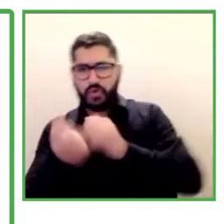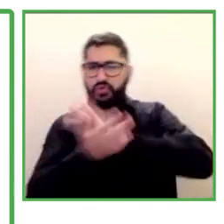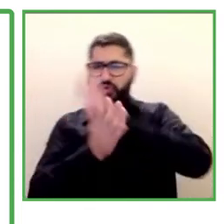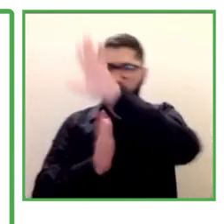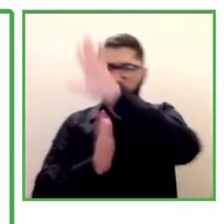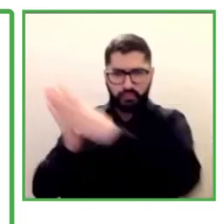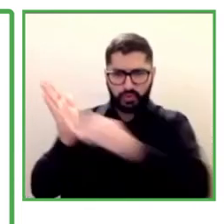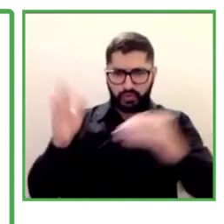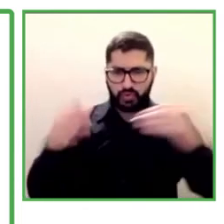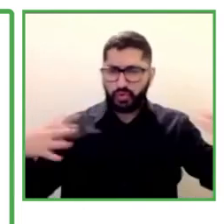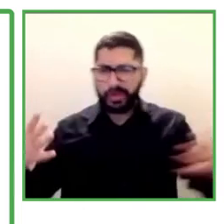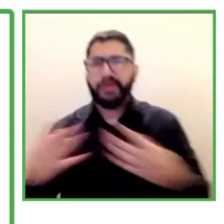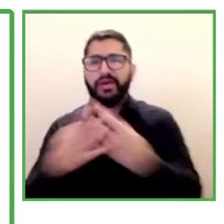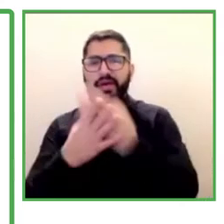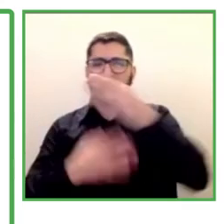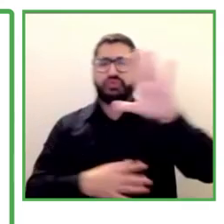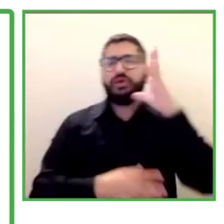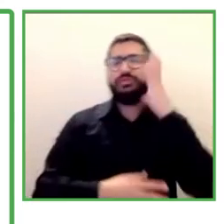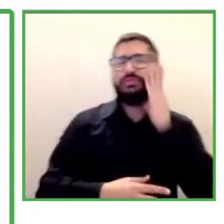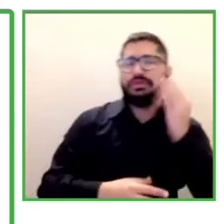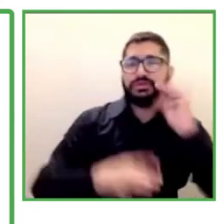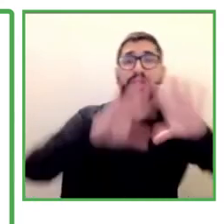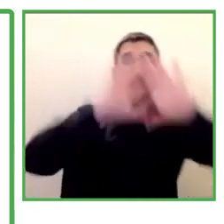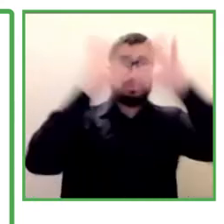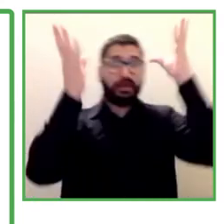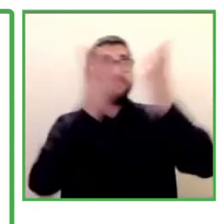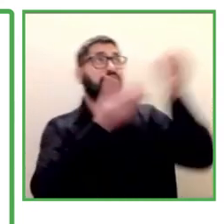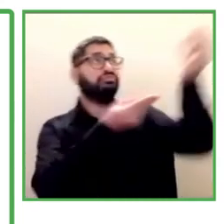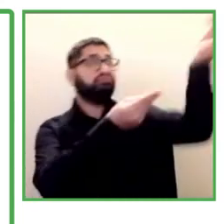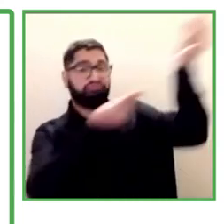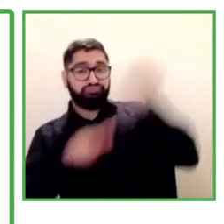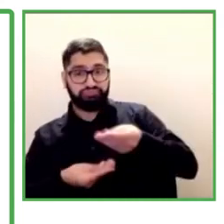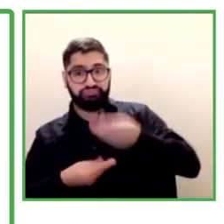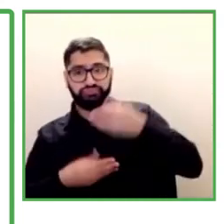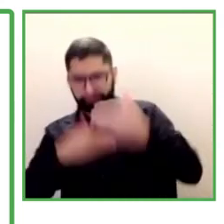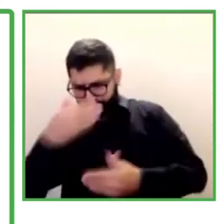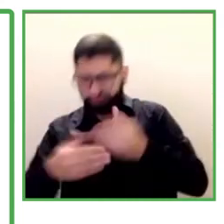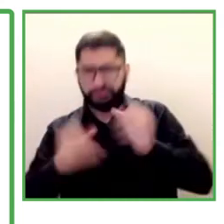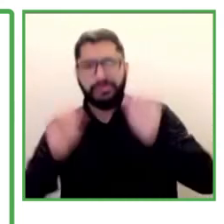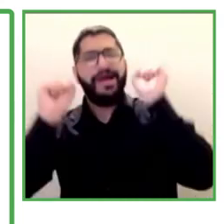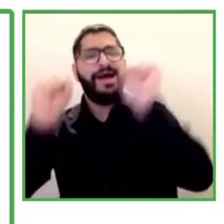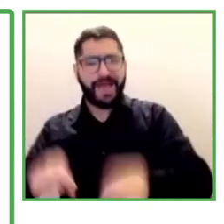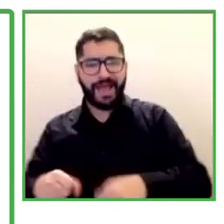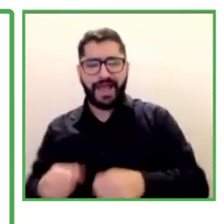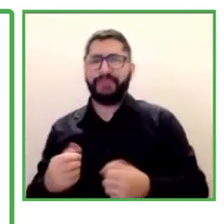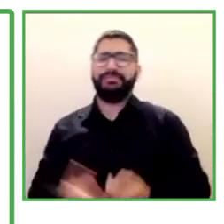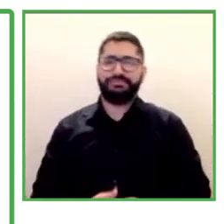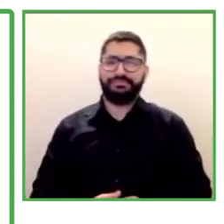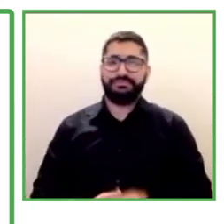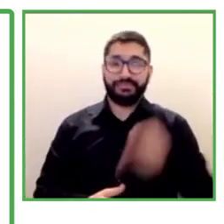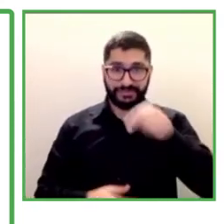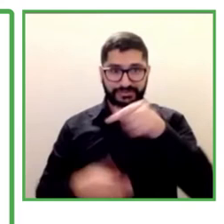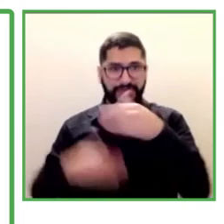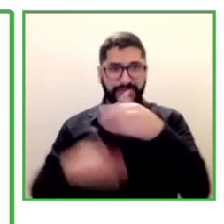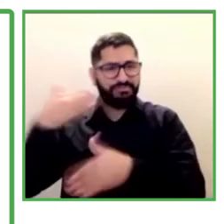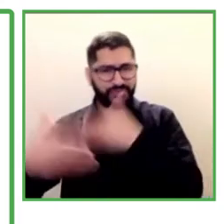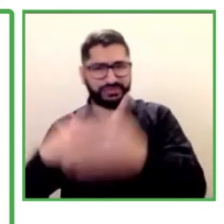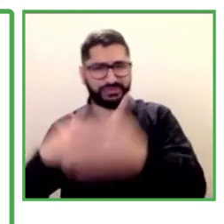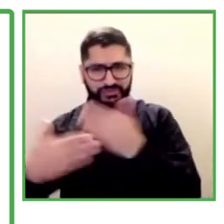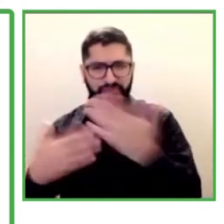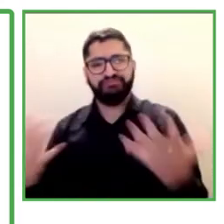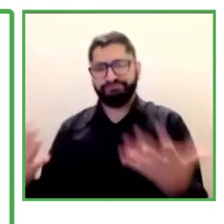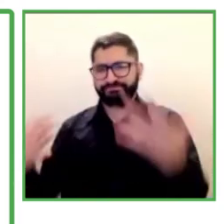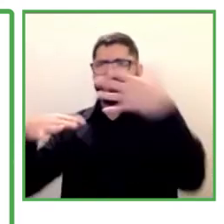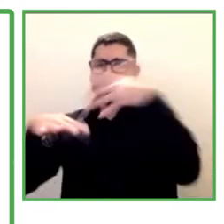network and the international experience, the focus of right and the integral process with a